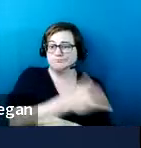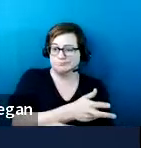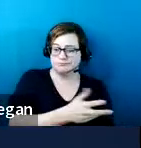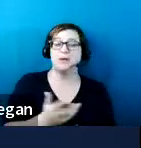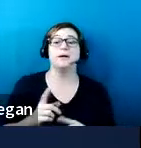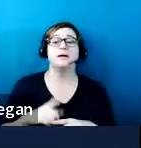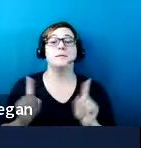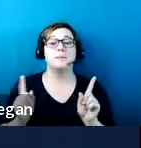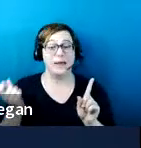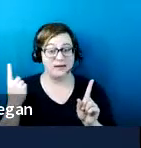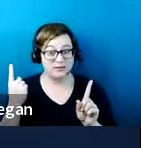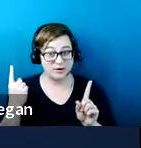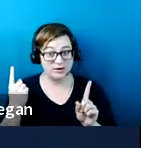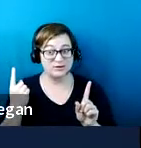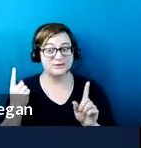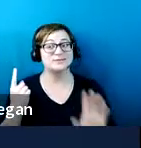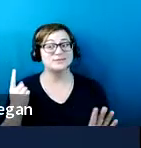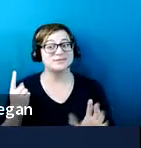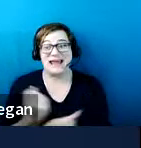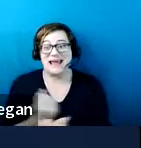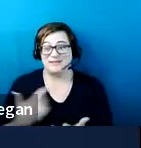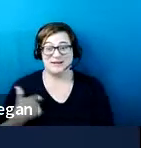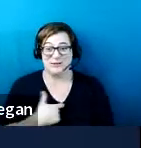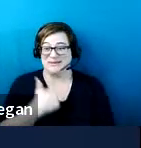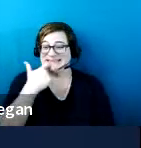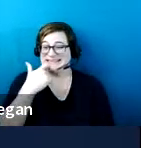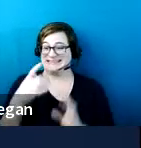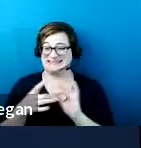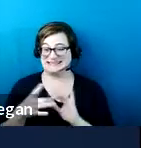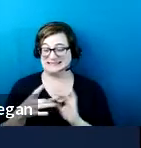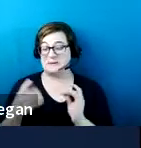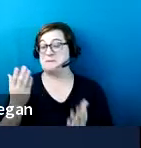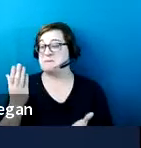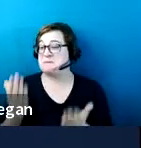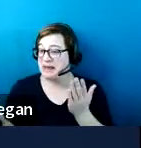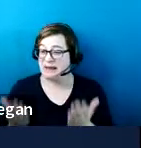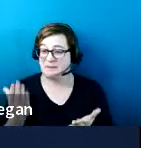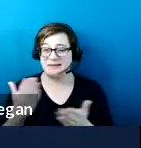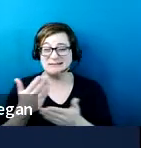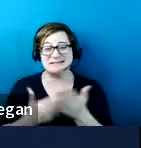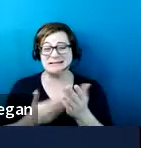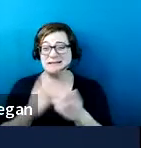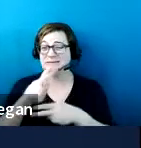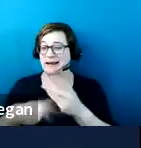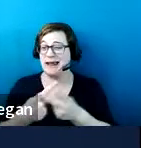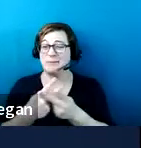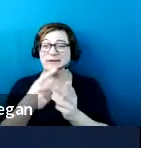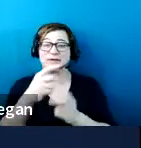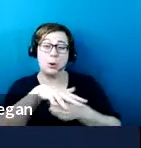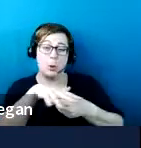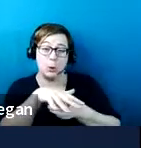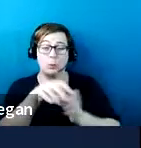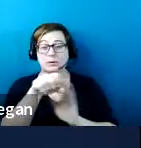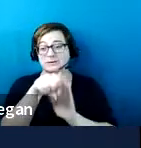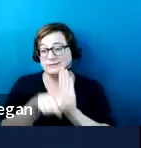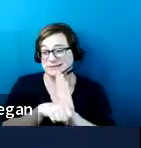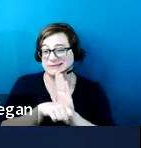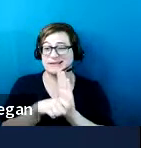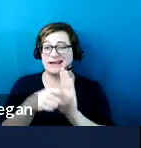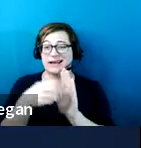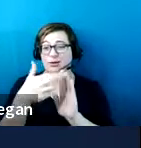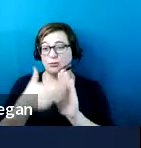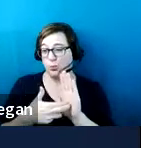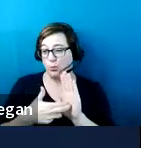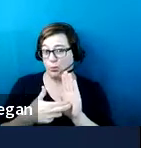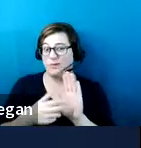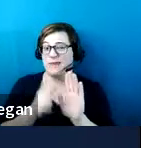However, as with everything that we've stated, there might be some sort of local or state code that can see from